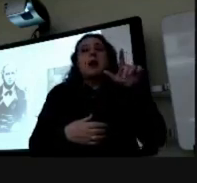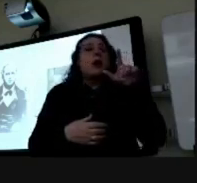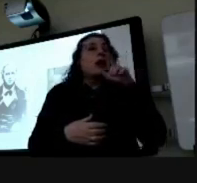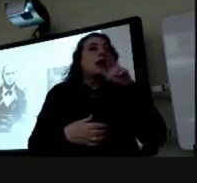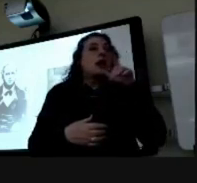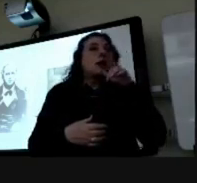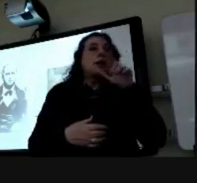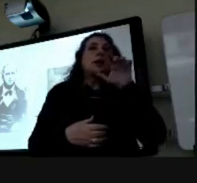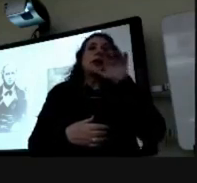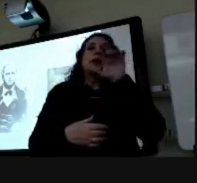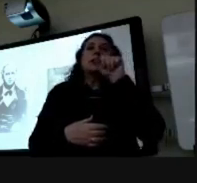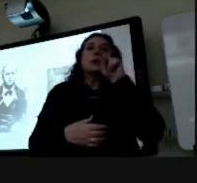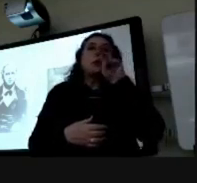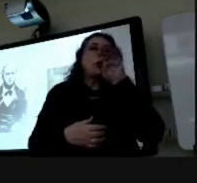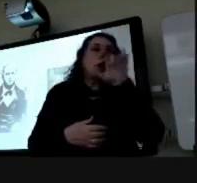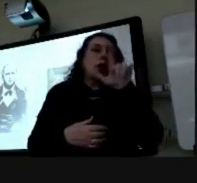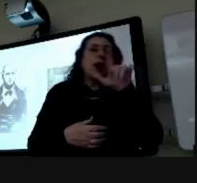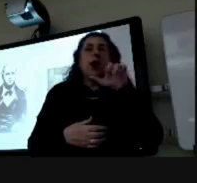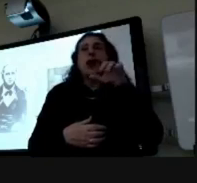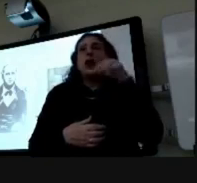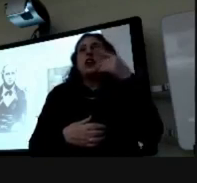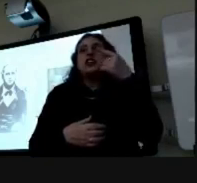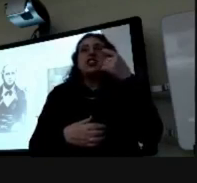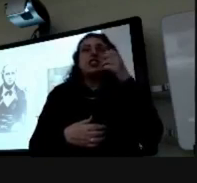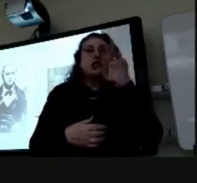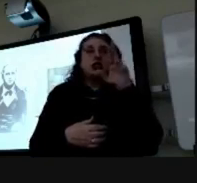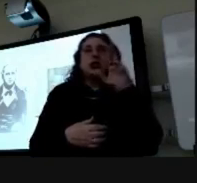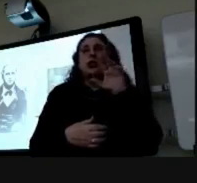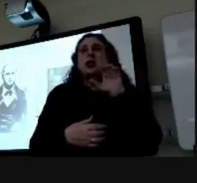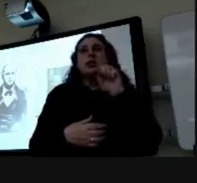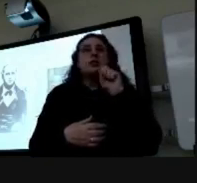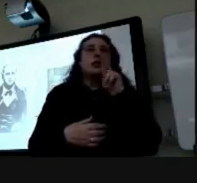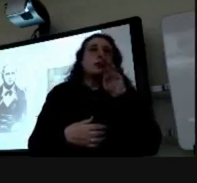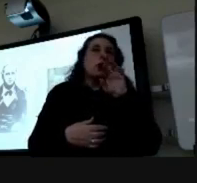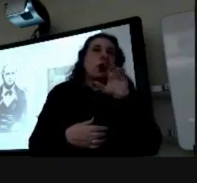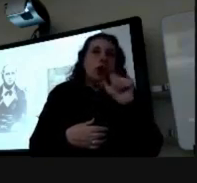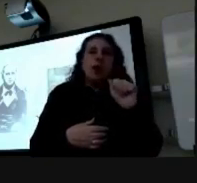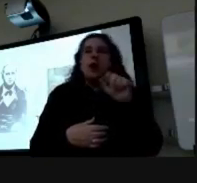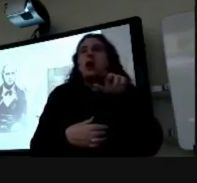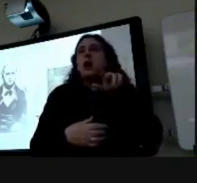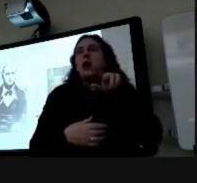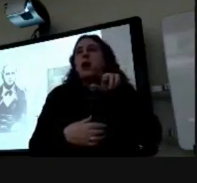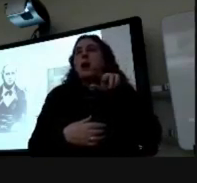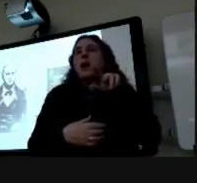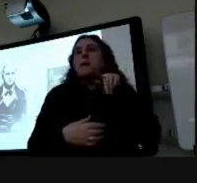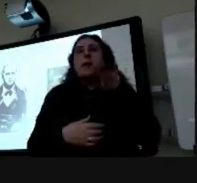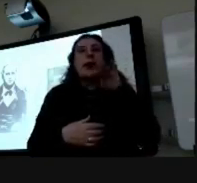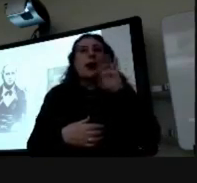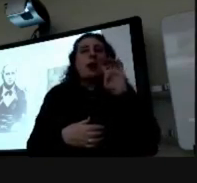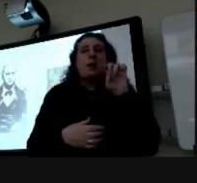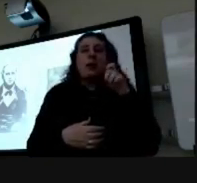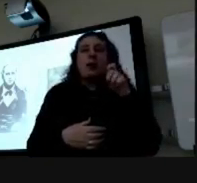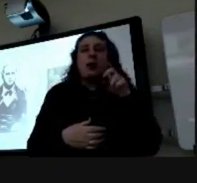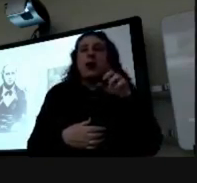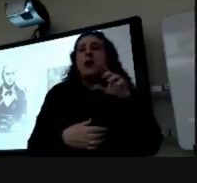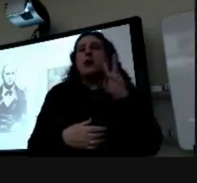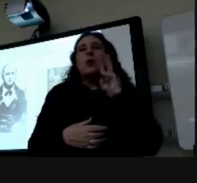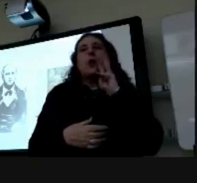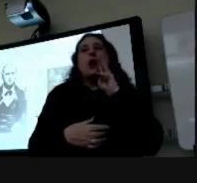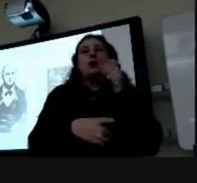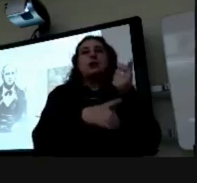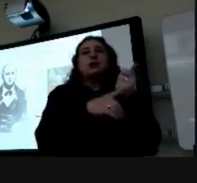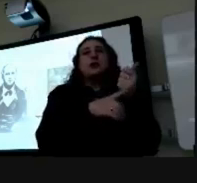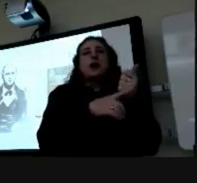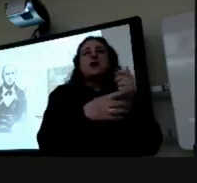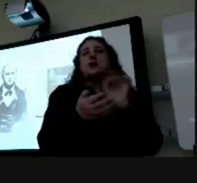ginger raspberry strawberry and pineapple as flavors you could get and the soda water itself was medicinal so this is a time